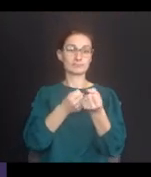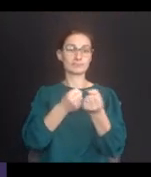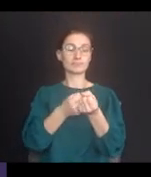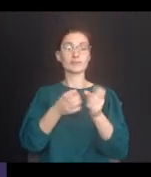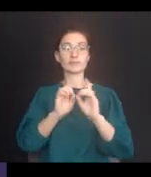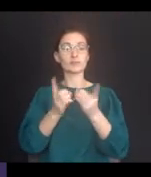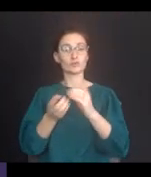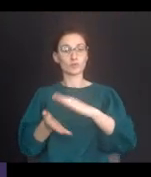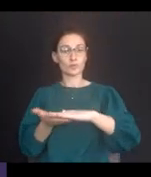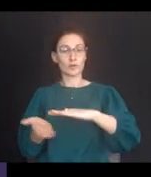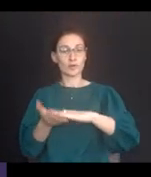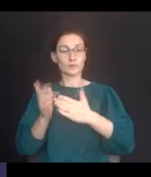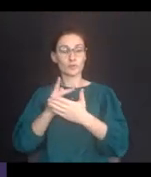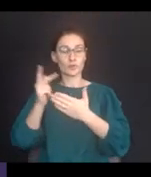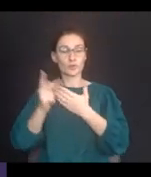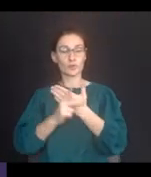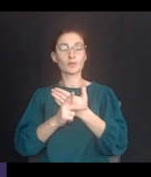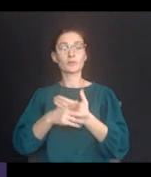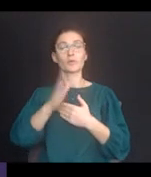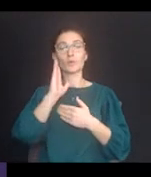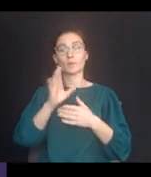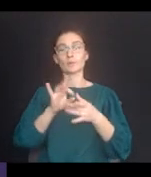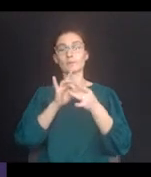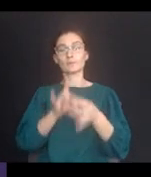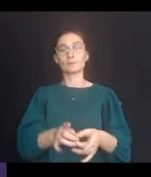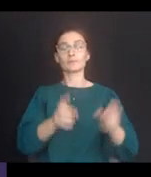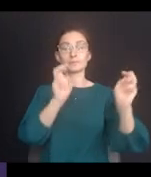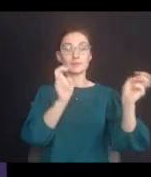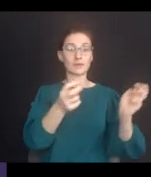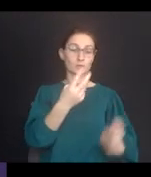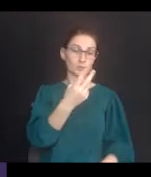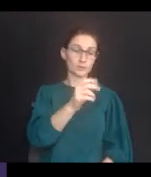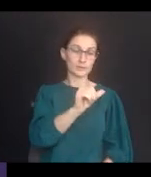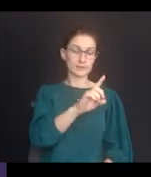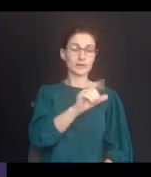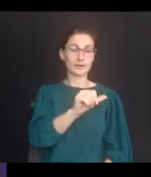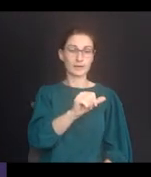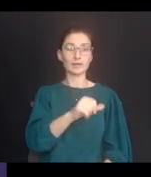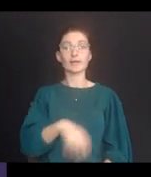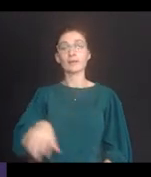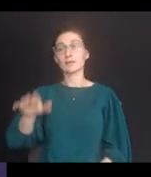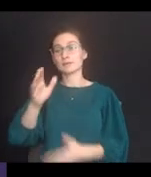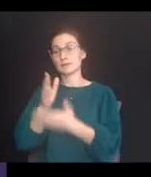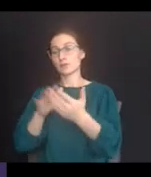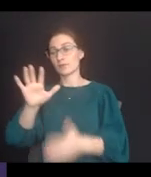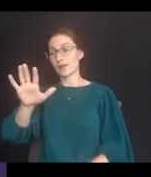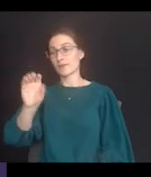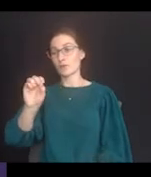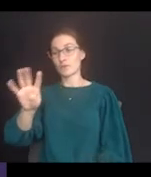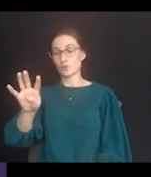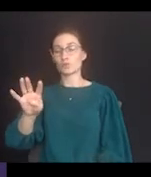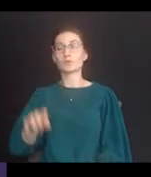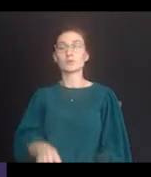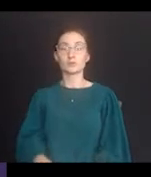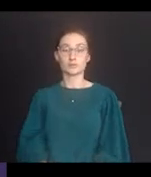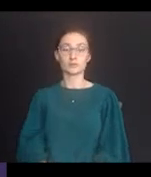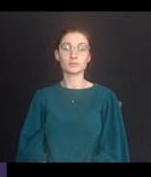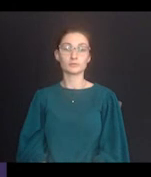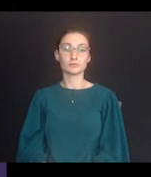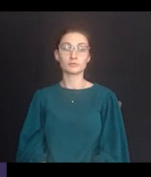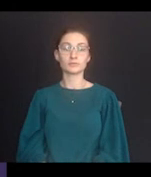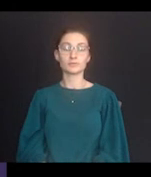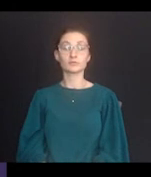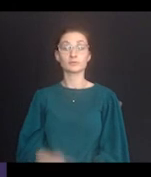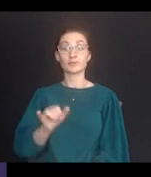sponsored program. And the district would be subject to Title II of the ADA as well as Section 504.